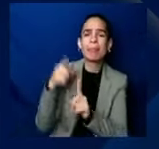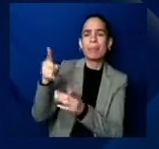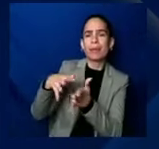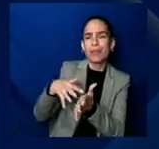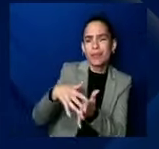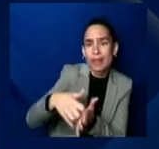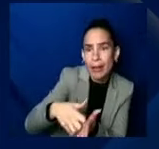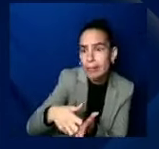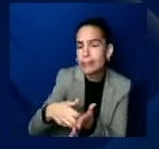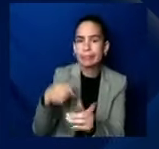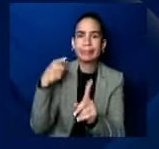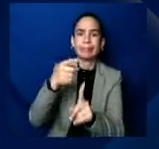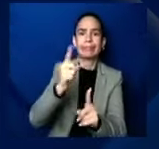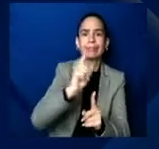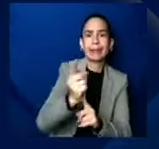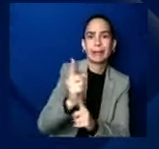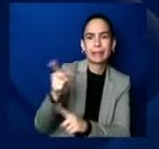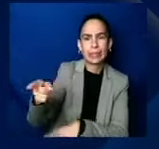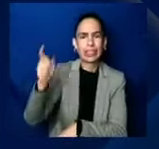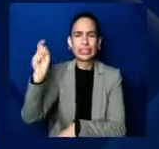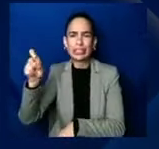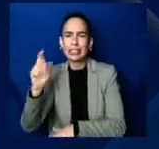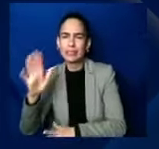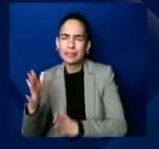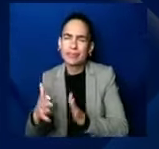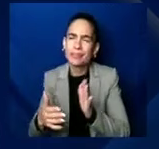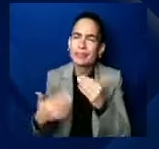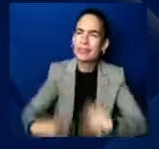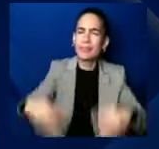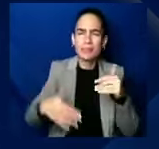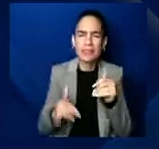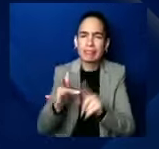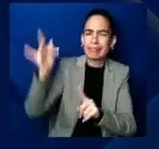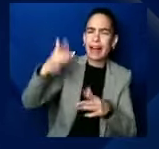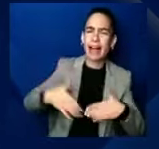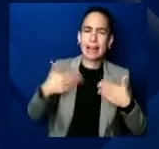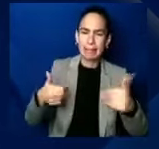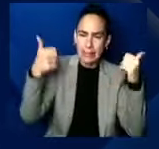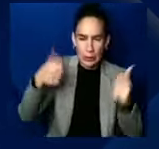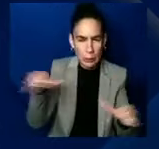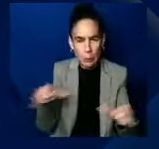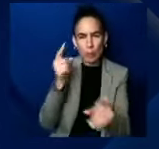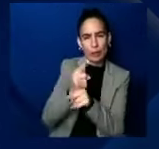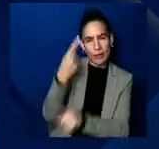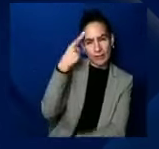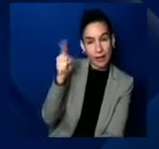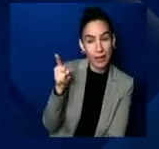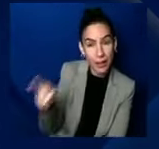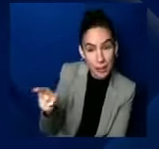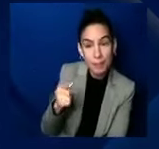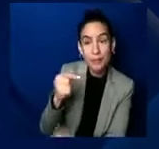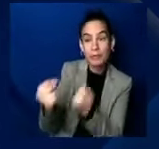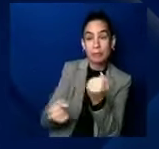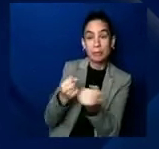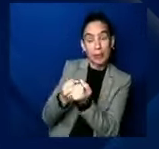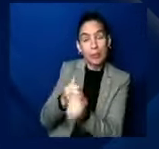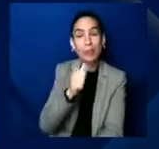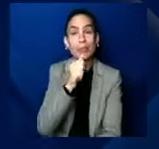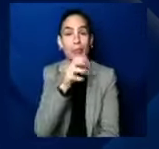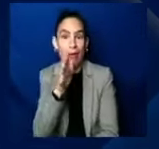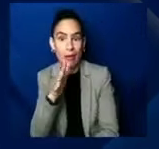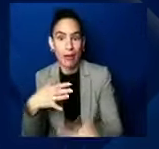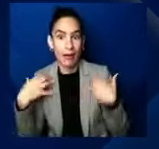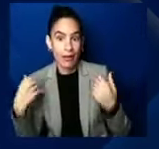want to do right by them by supporting maternal health. And, and, and even if somehow you lack any kind of empathy,